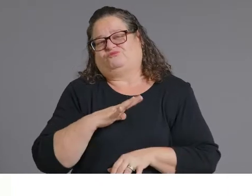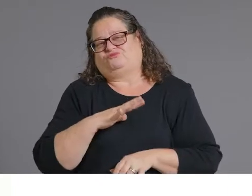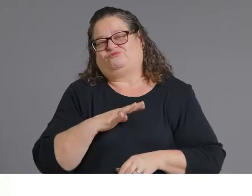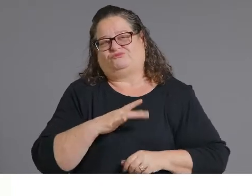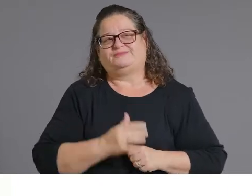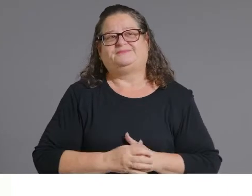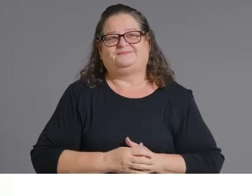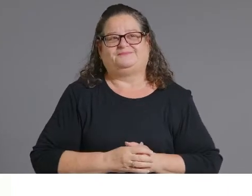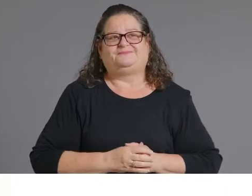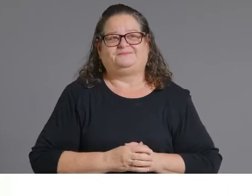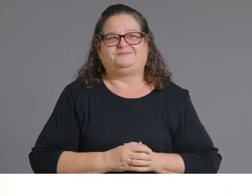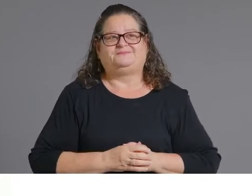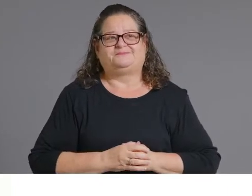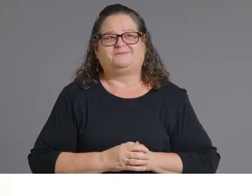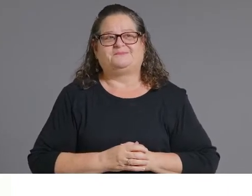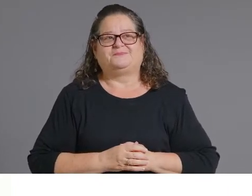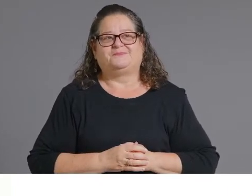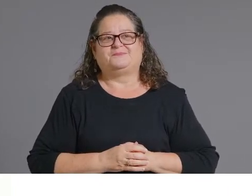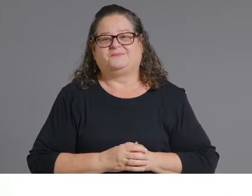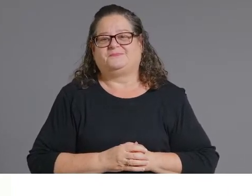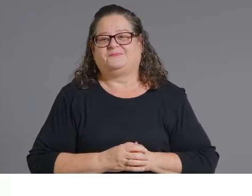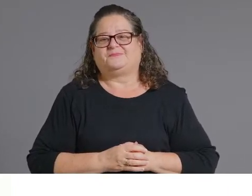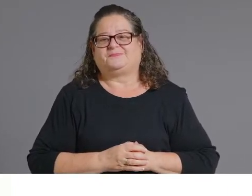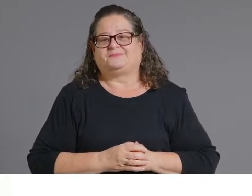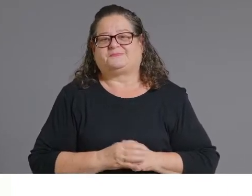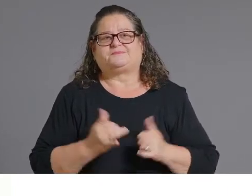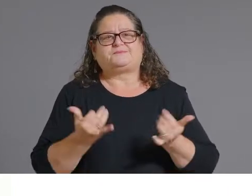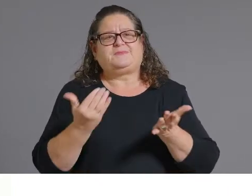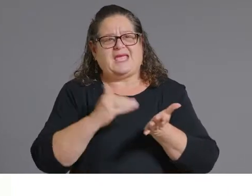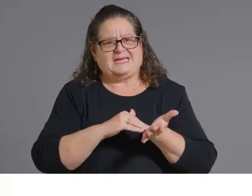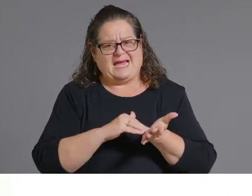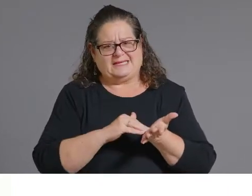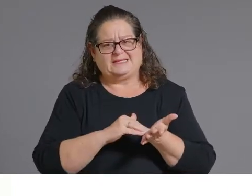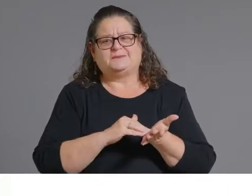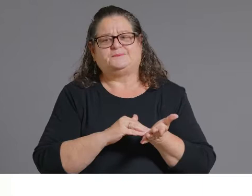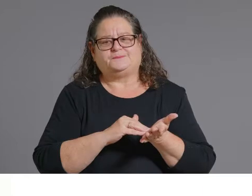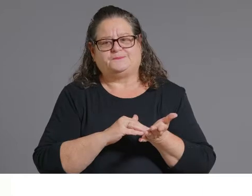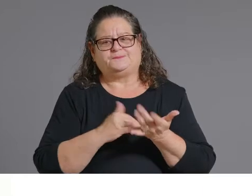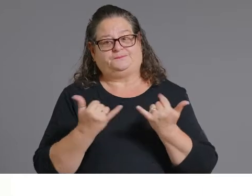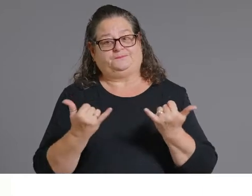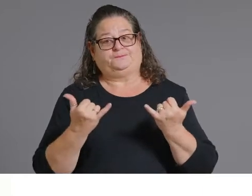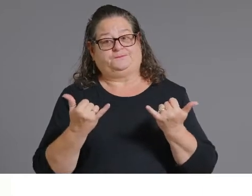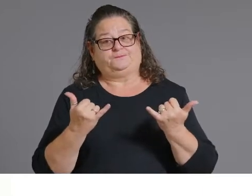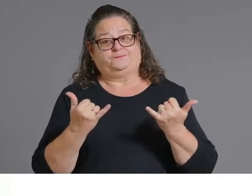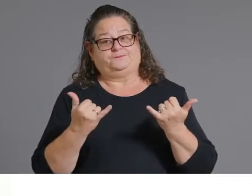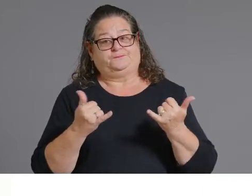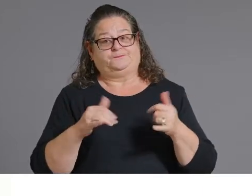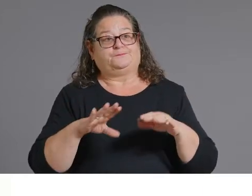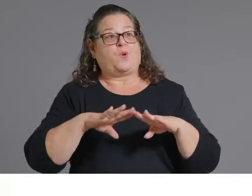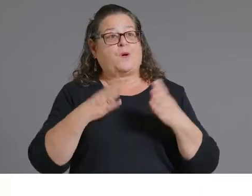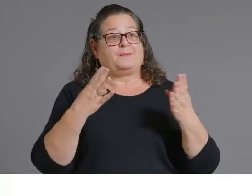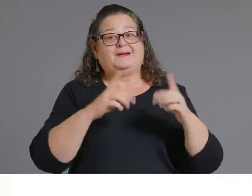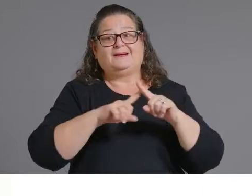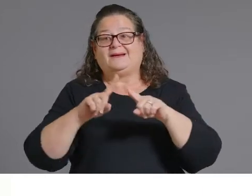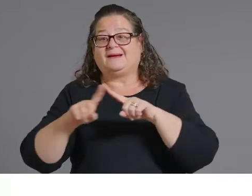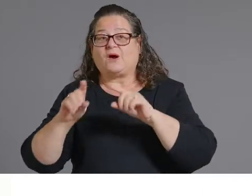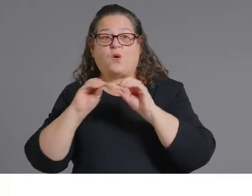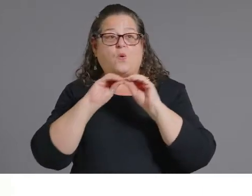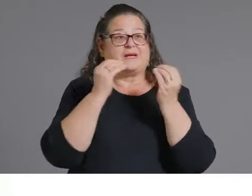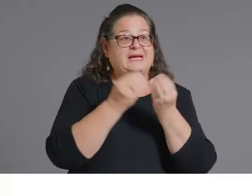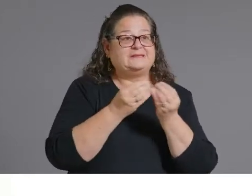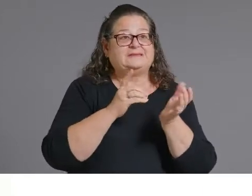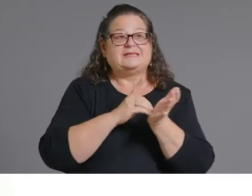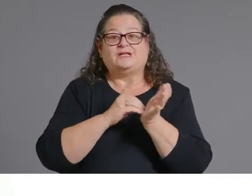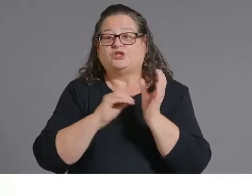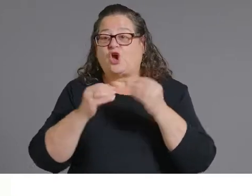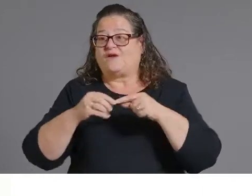Again as we've opened this up to providers I want to stress how important our voice of our